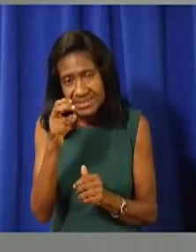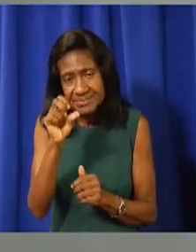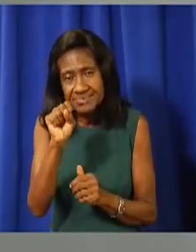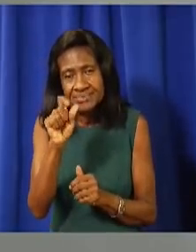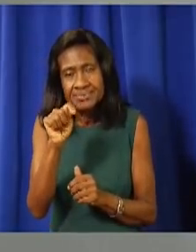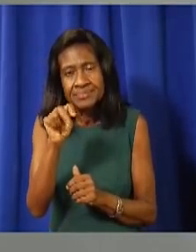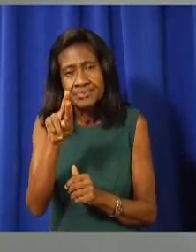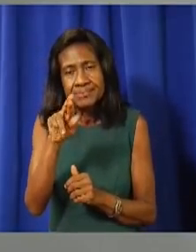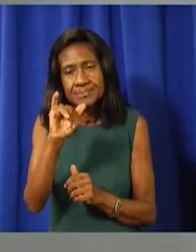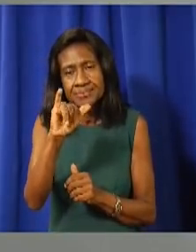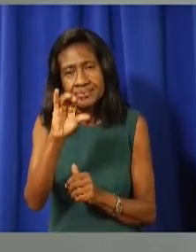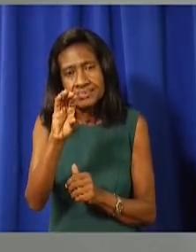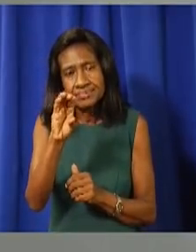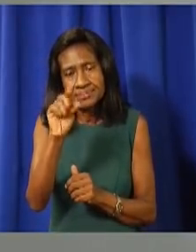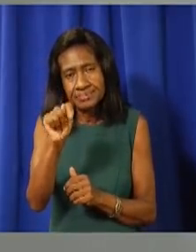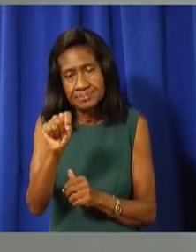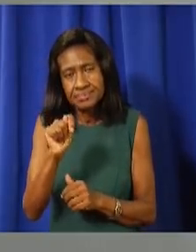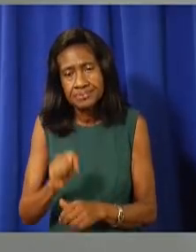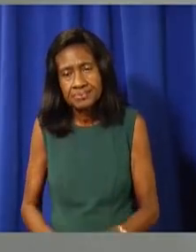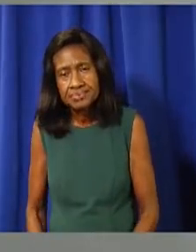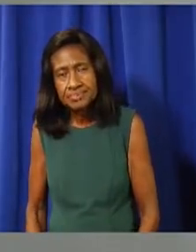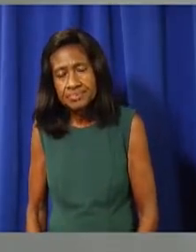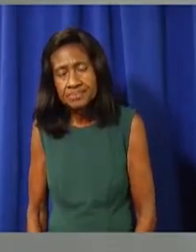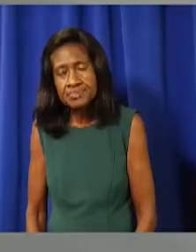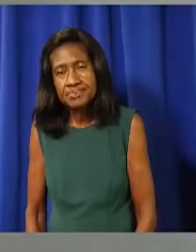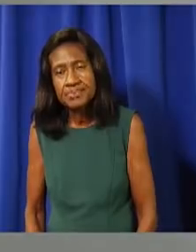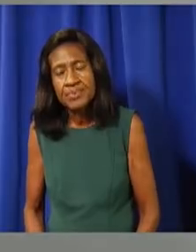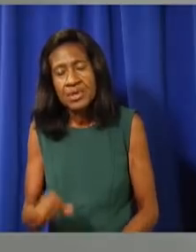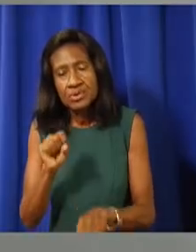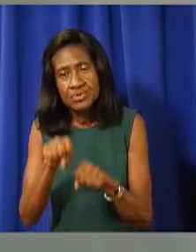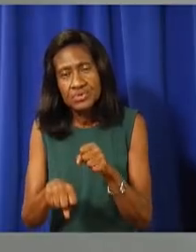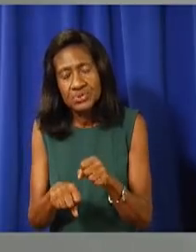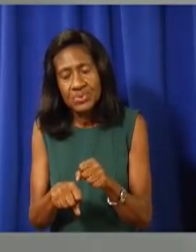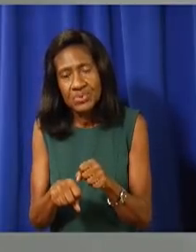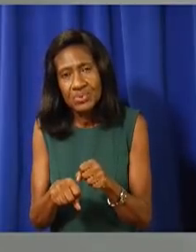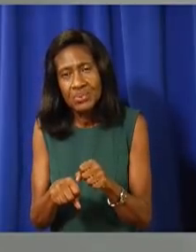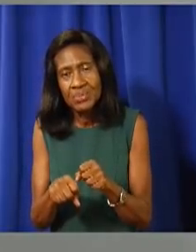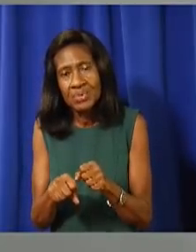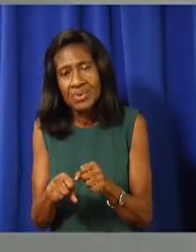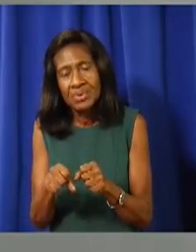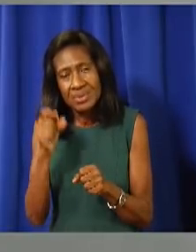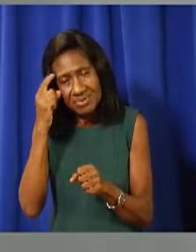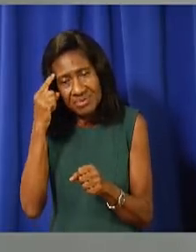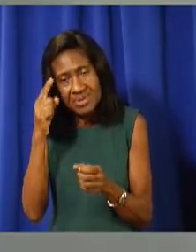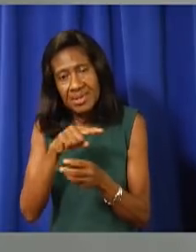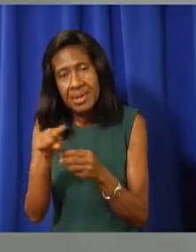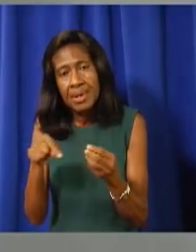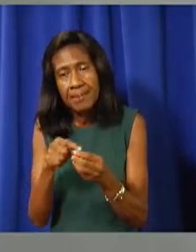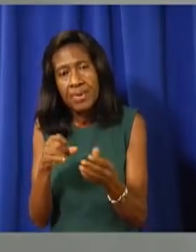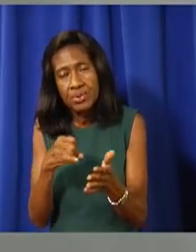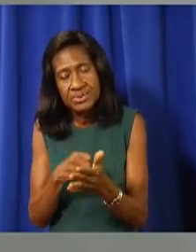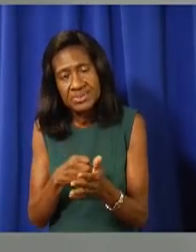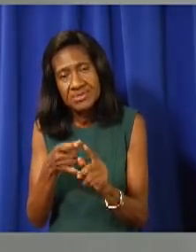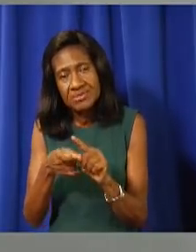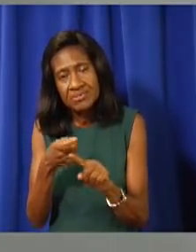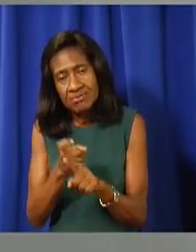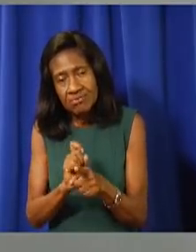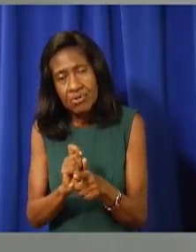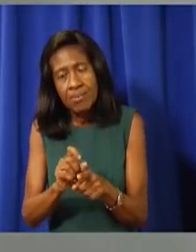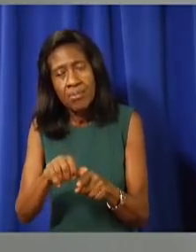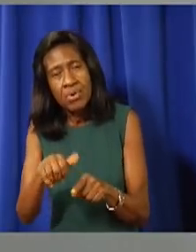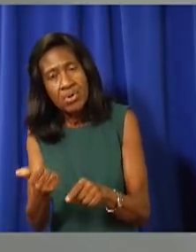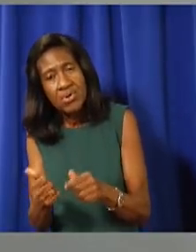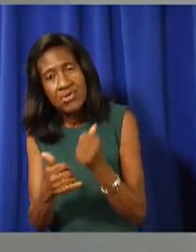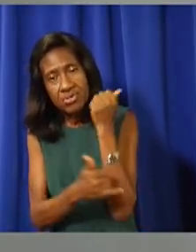uh, disadvantage from a competitive perspective with other jurisdictions. Um, so, yes, the other jurisdictions may see it,